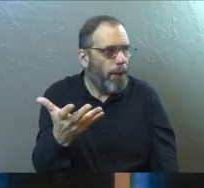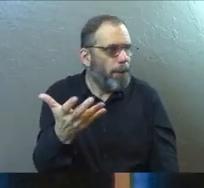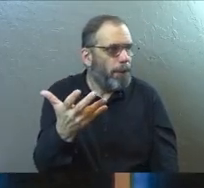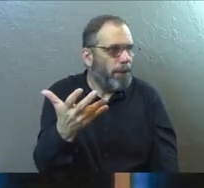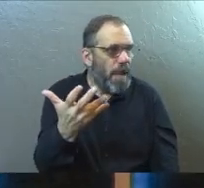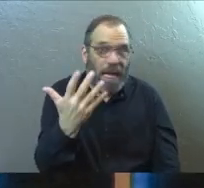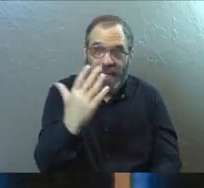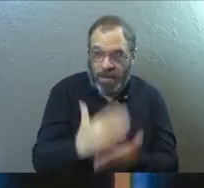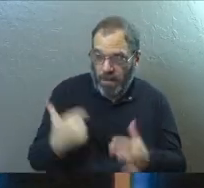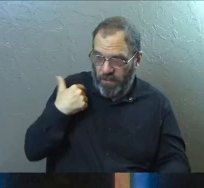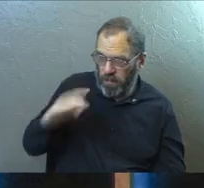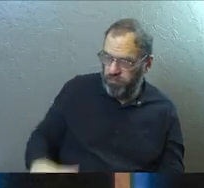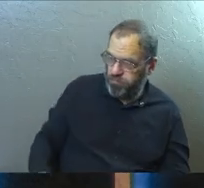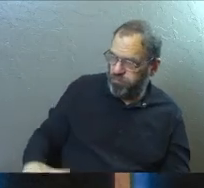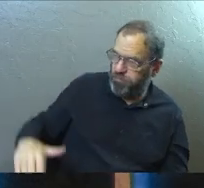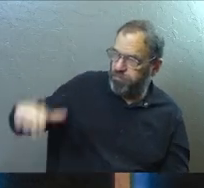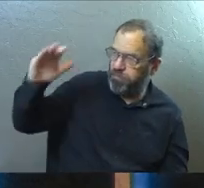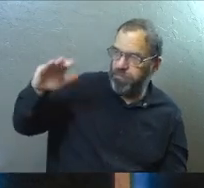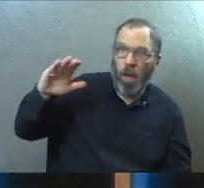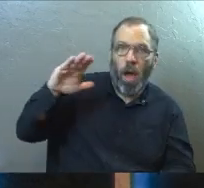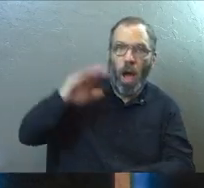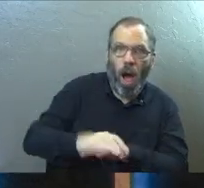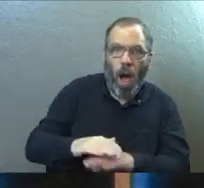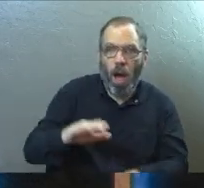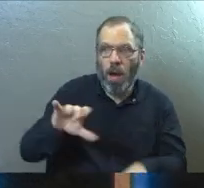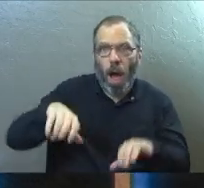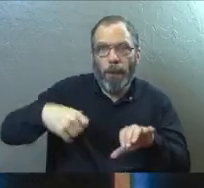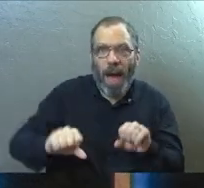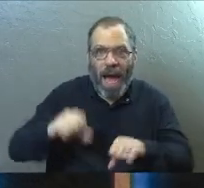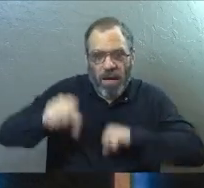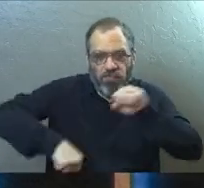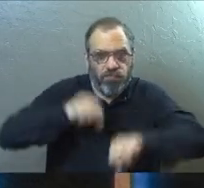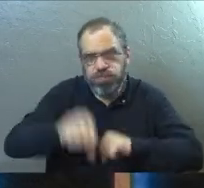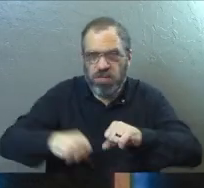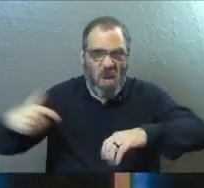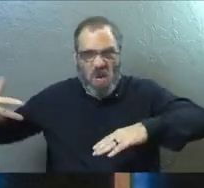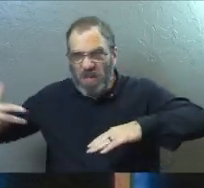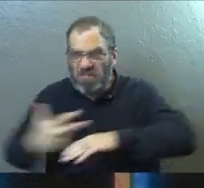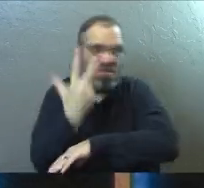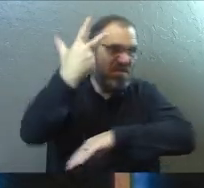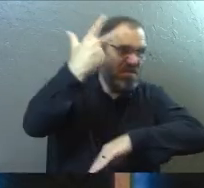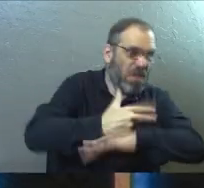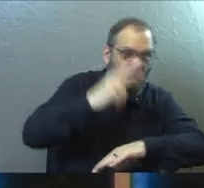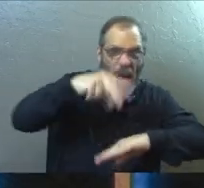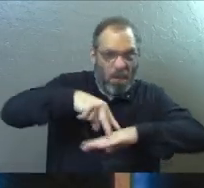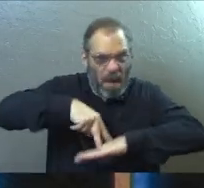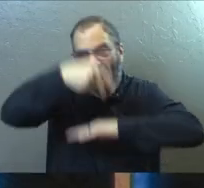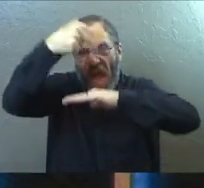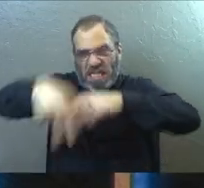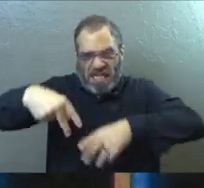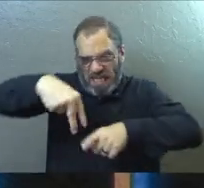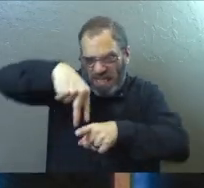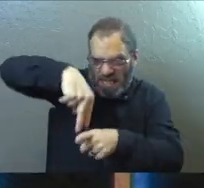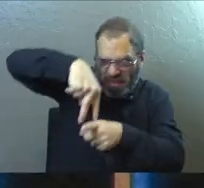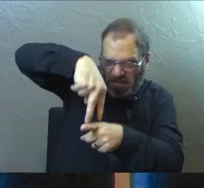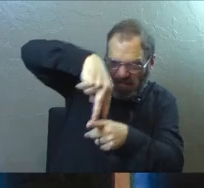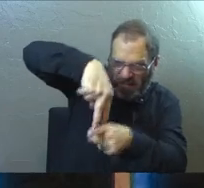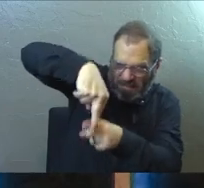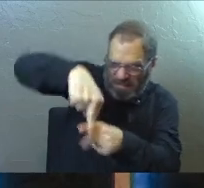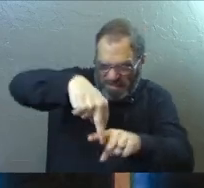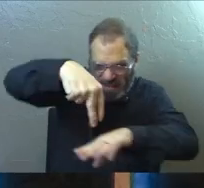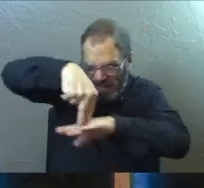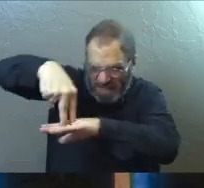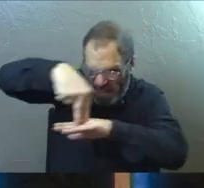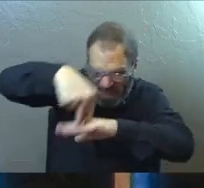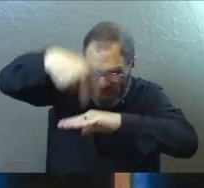some of us grew up subjecting ourselves, being on BMX bikes and like crashing into curbs and jumping things and like, you know, out